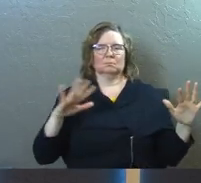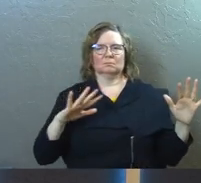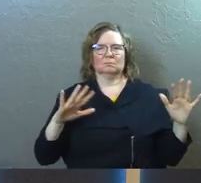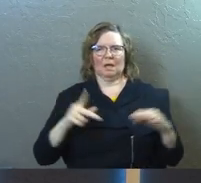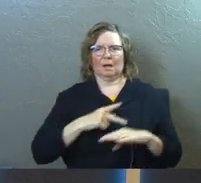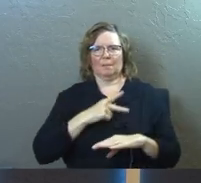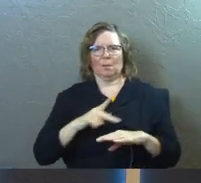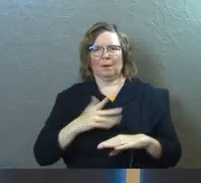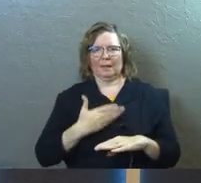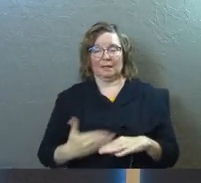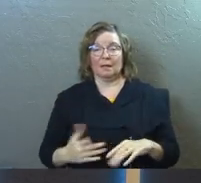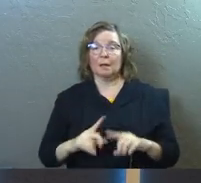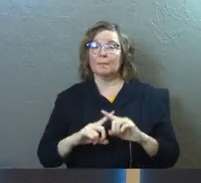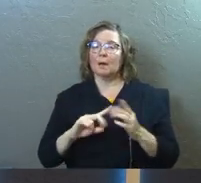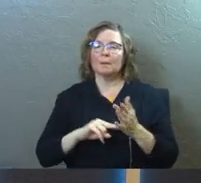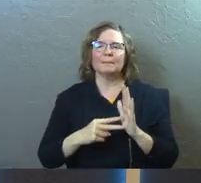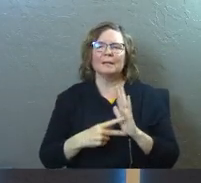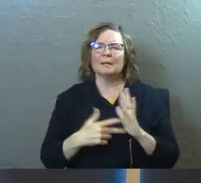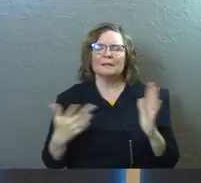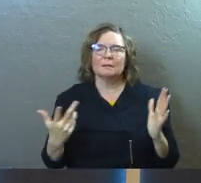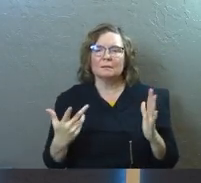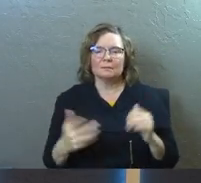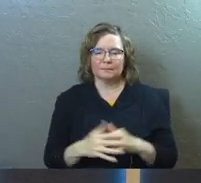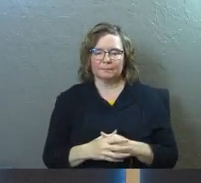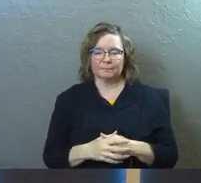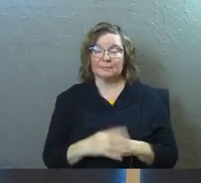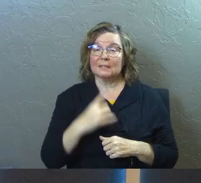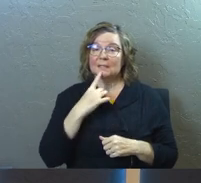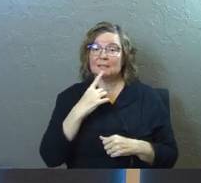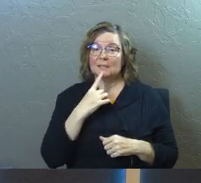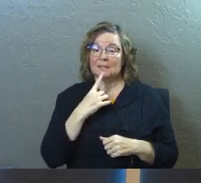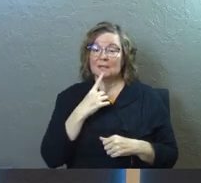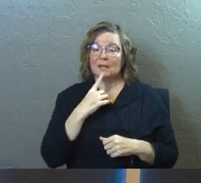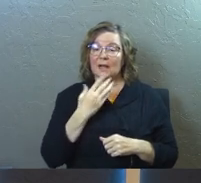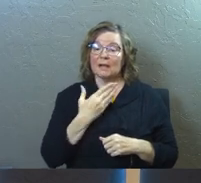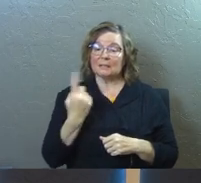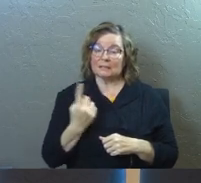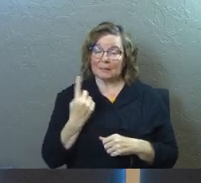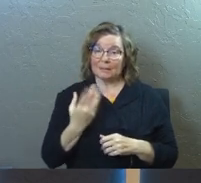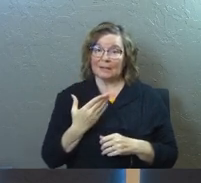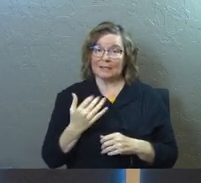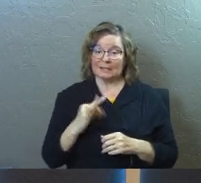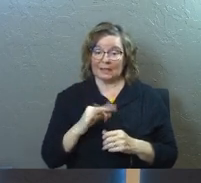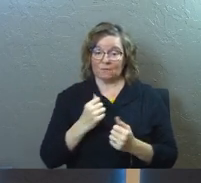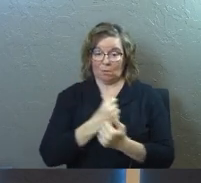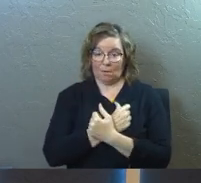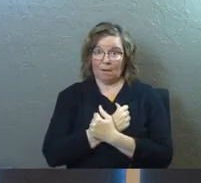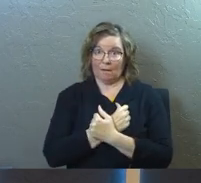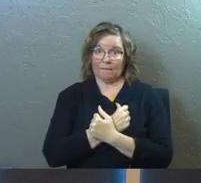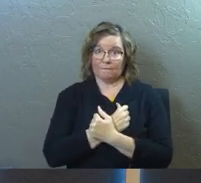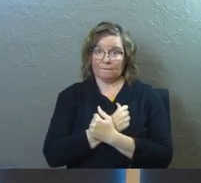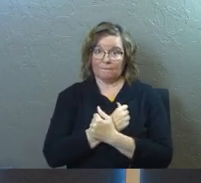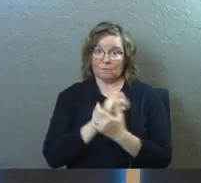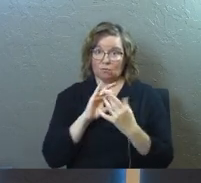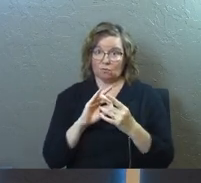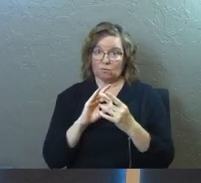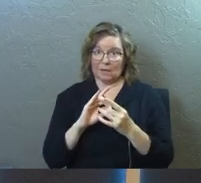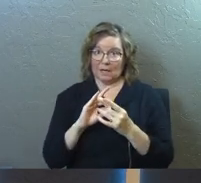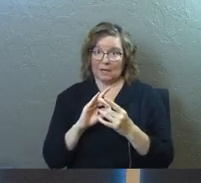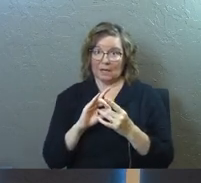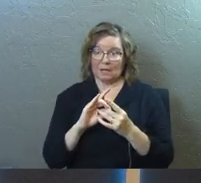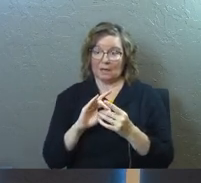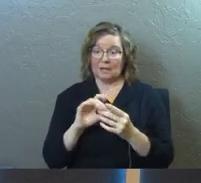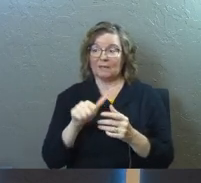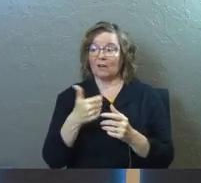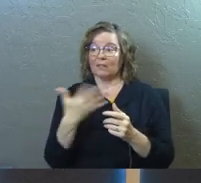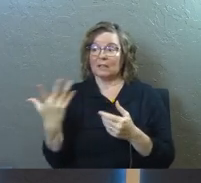of poetic thing. But what are they saying? They're saying there are things that if you let those things in the house, they will